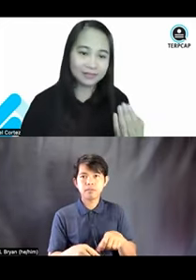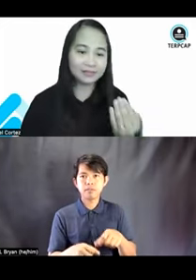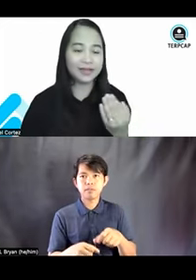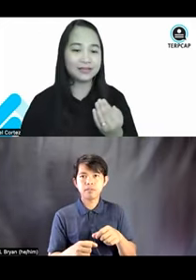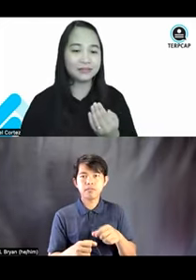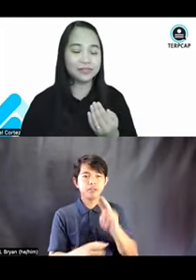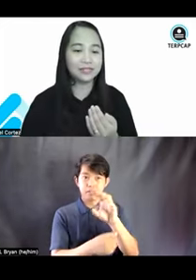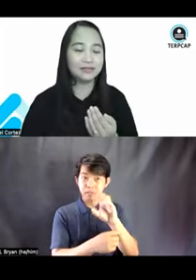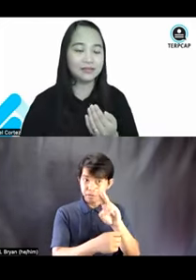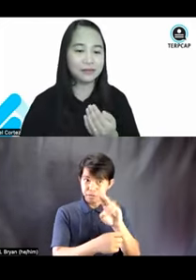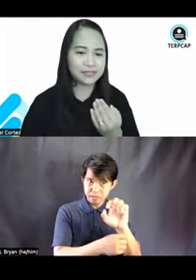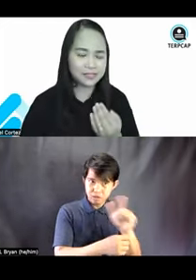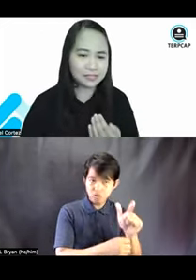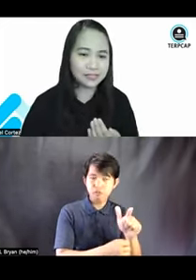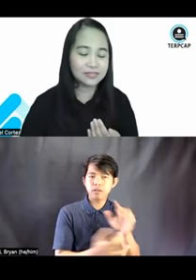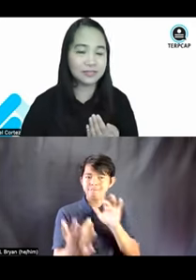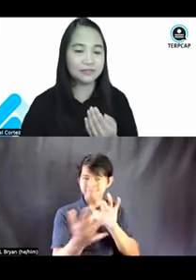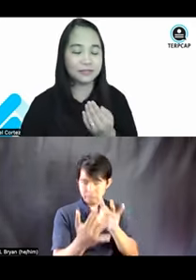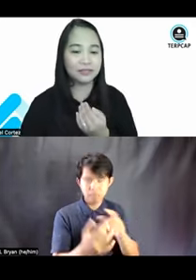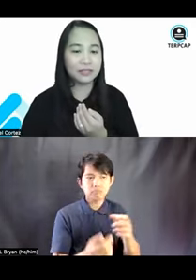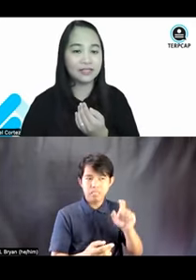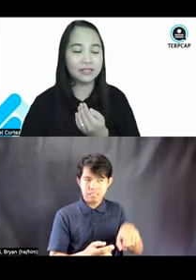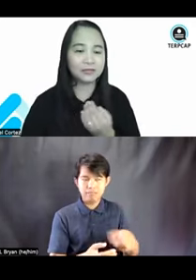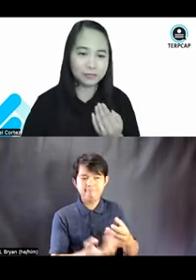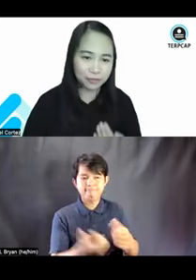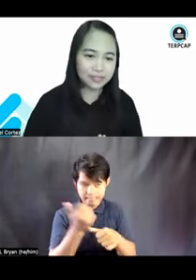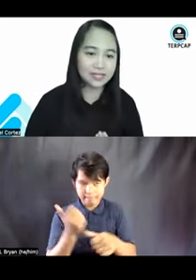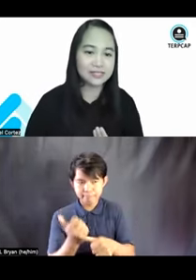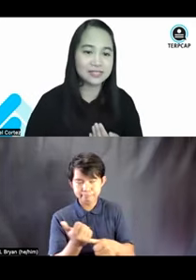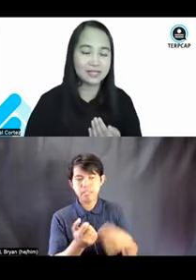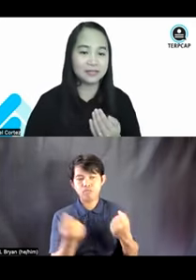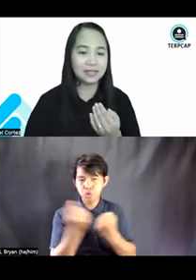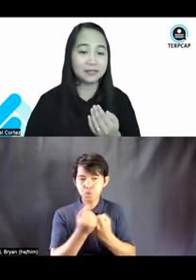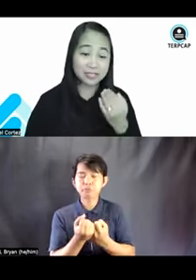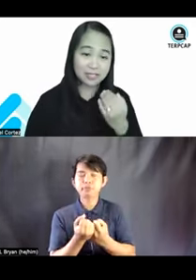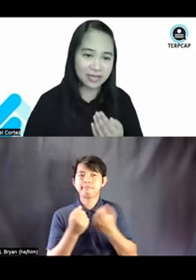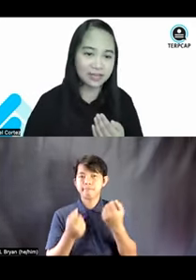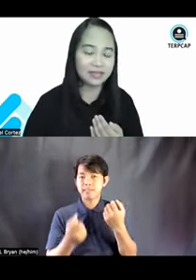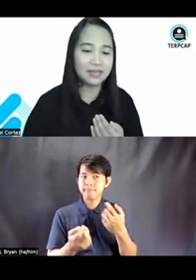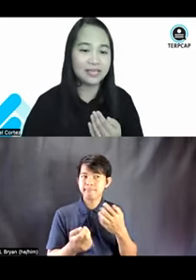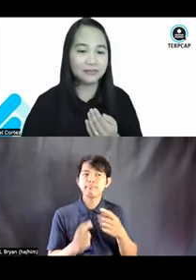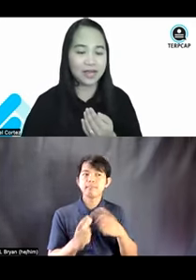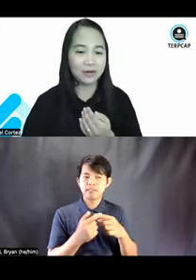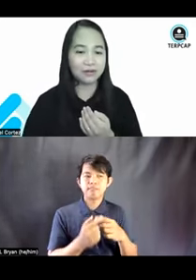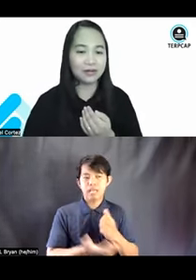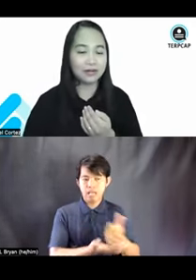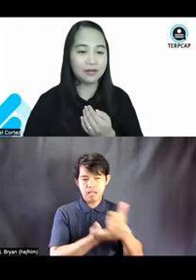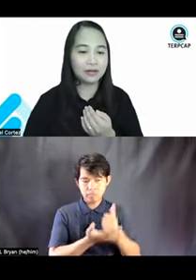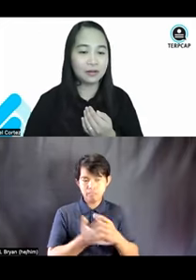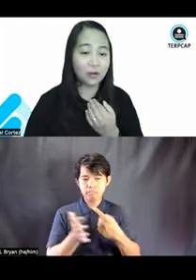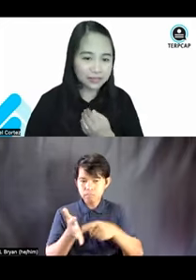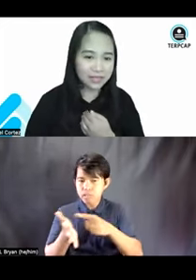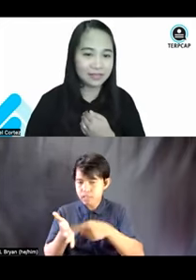Novell, right? If we need their assistance, if they would, they could support us and help us check if our